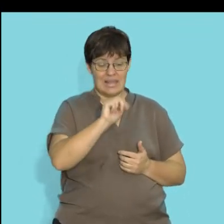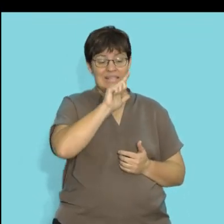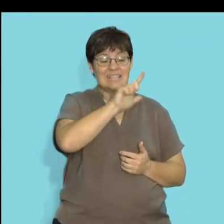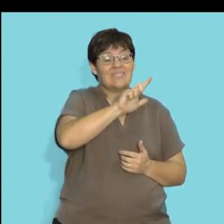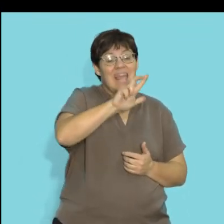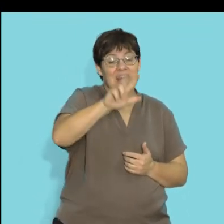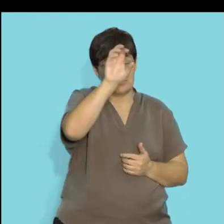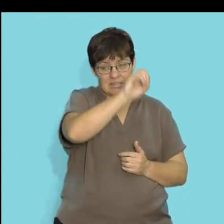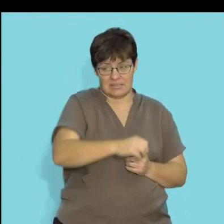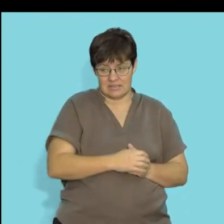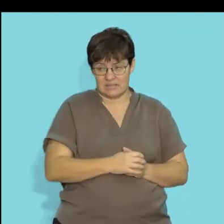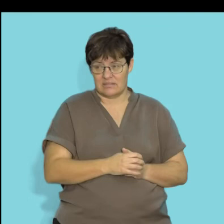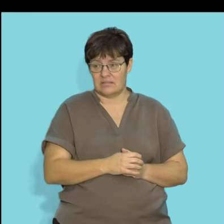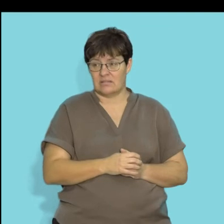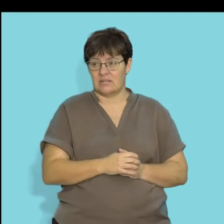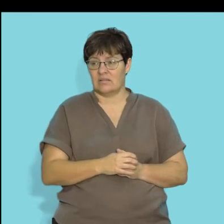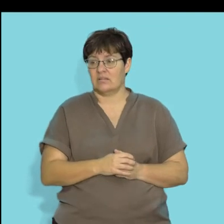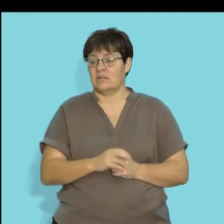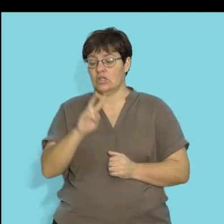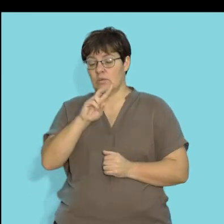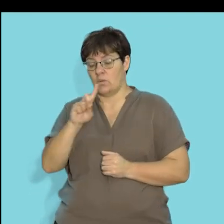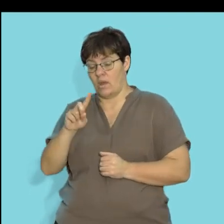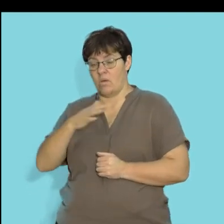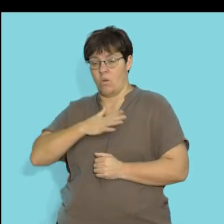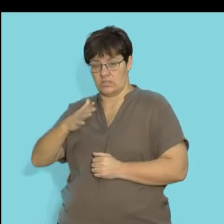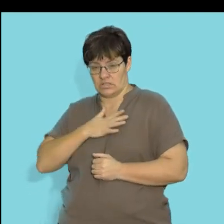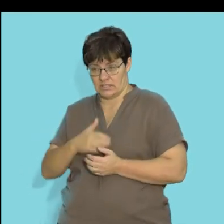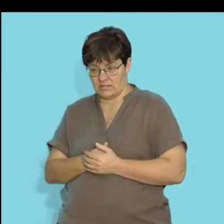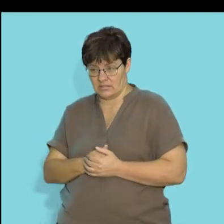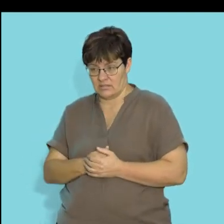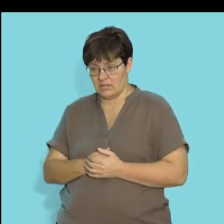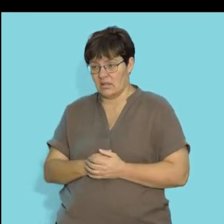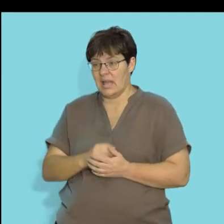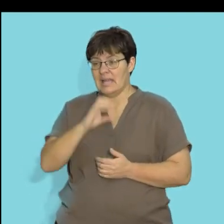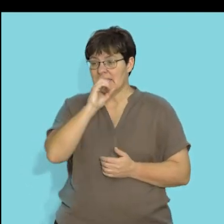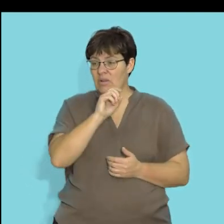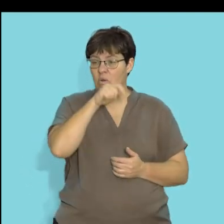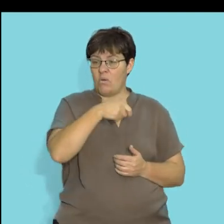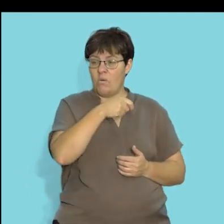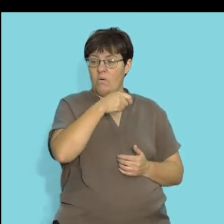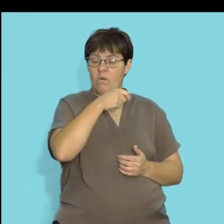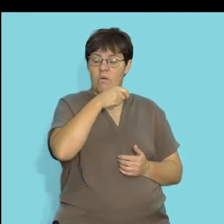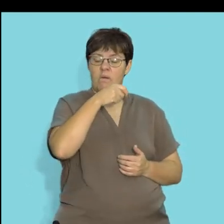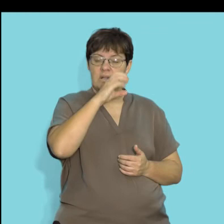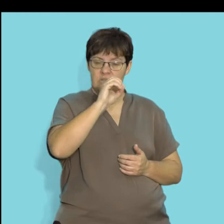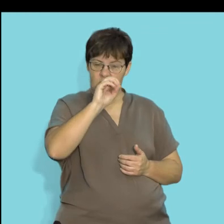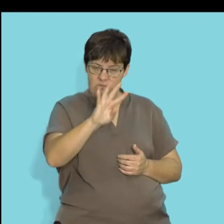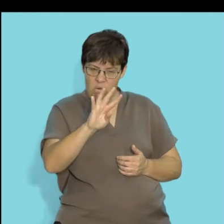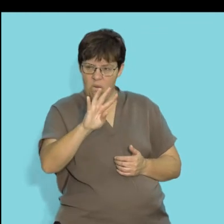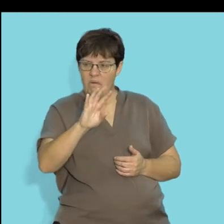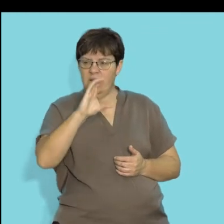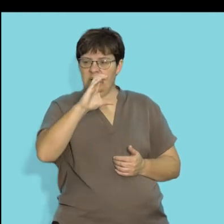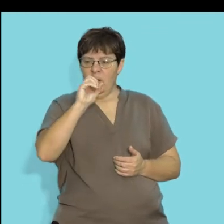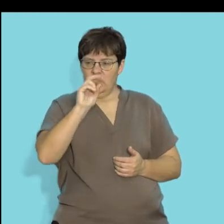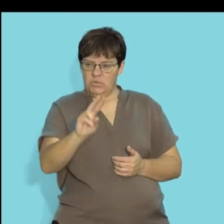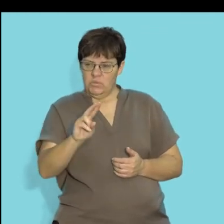78% of nitrogen, 21% of oxygen, 0.04% of carbon